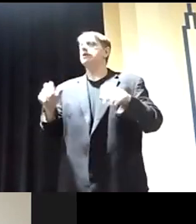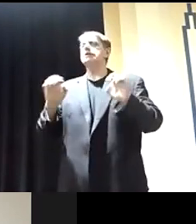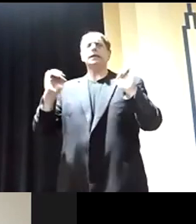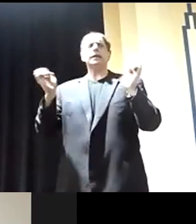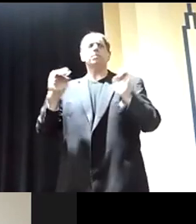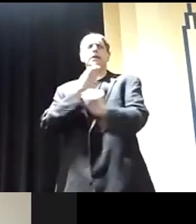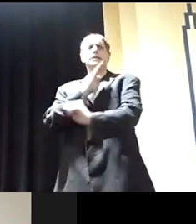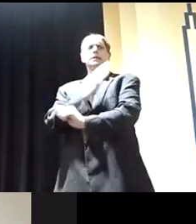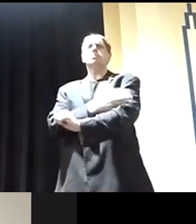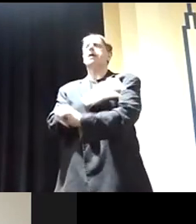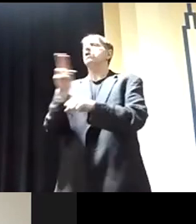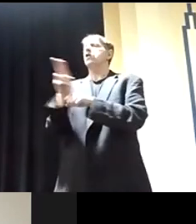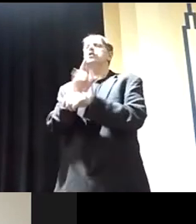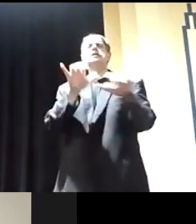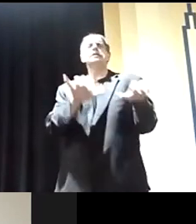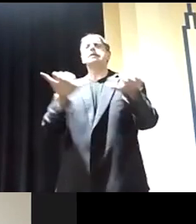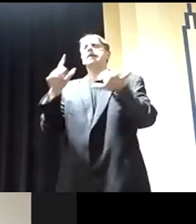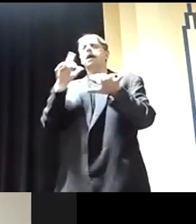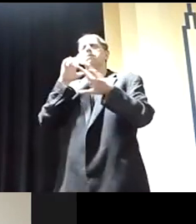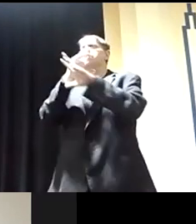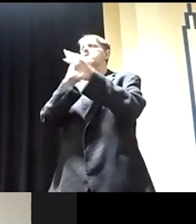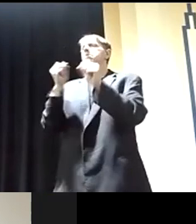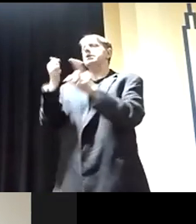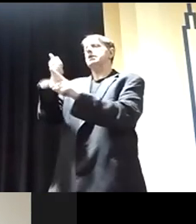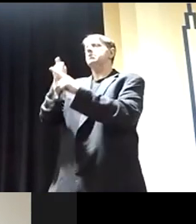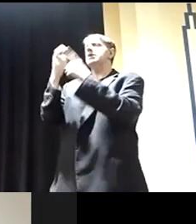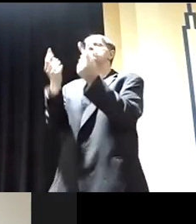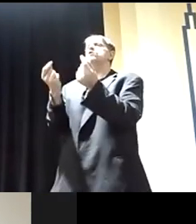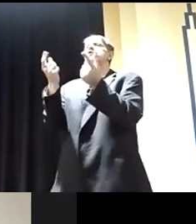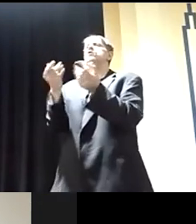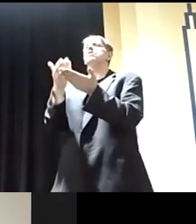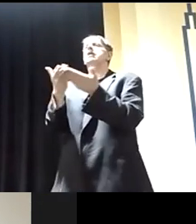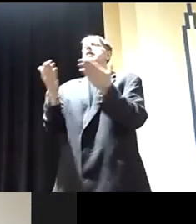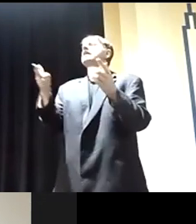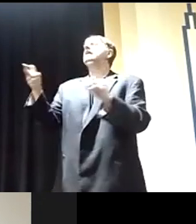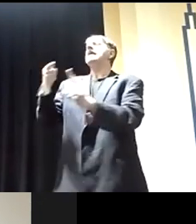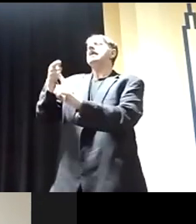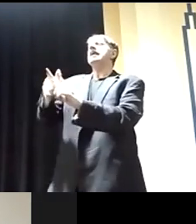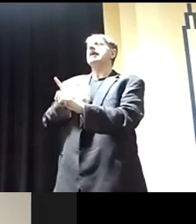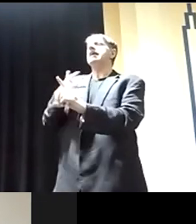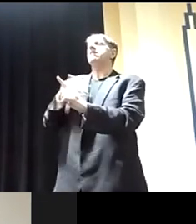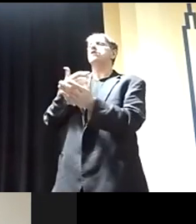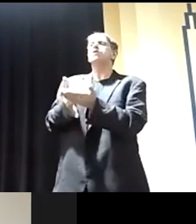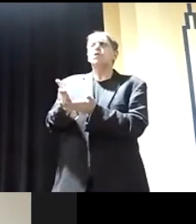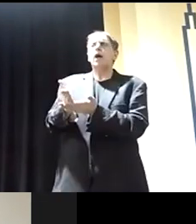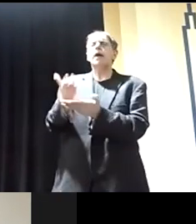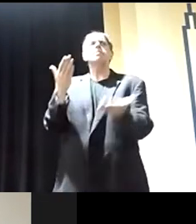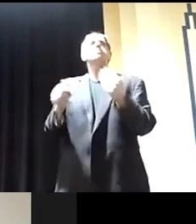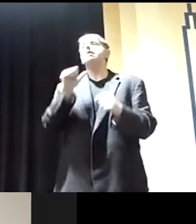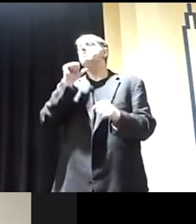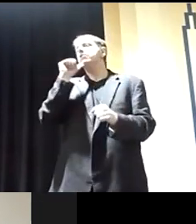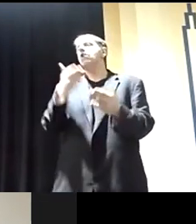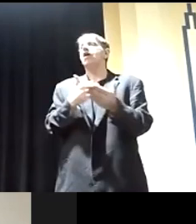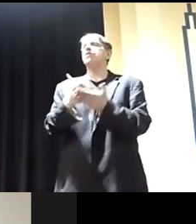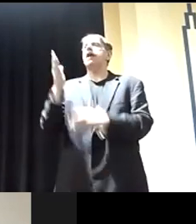powers are used in the same way with the President. He's doing things that he feels are right, but may not be right in the long run.